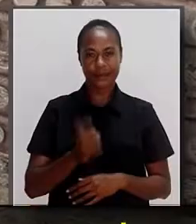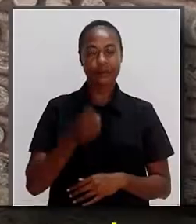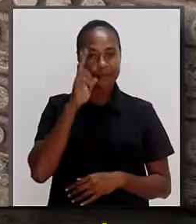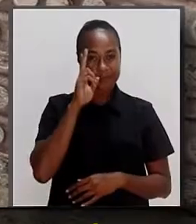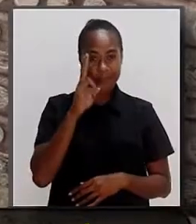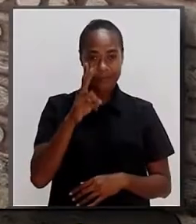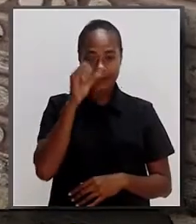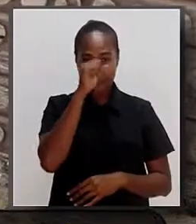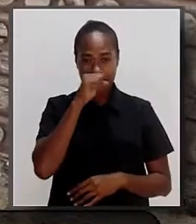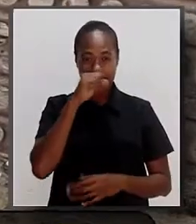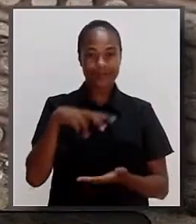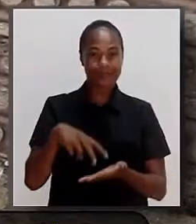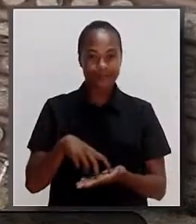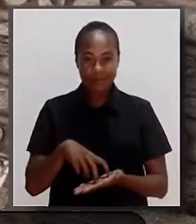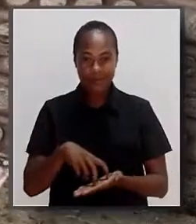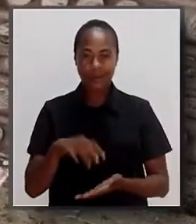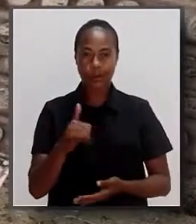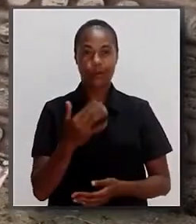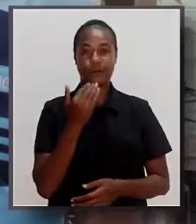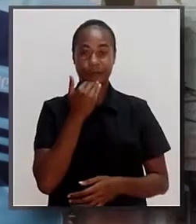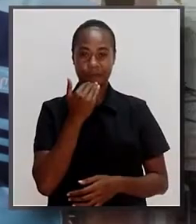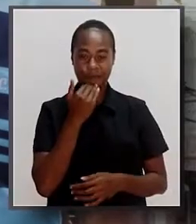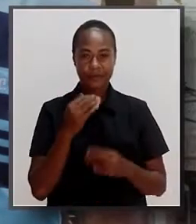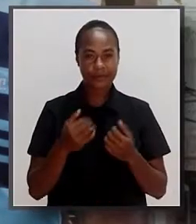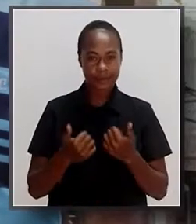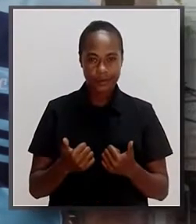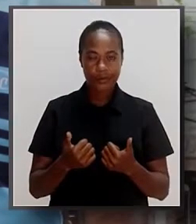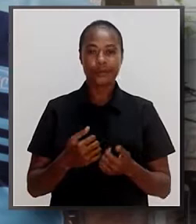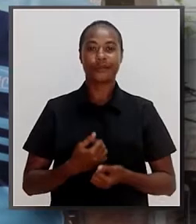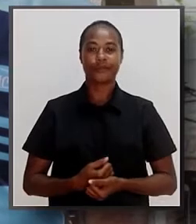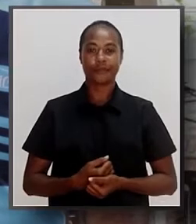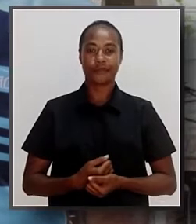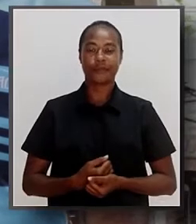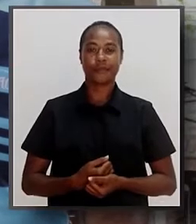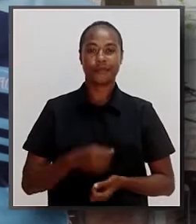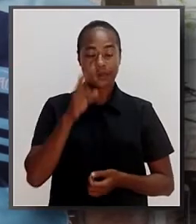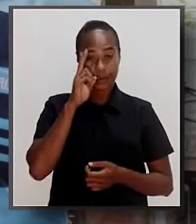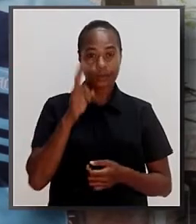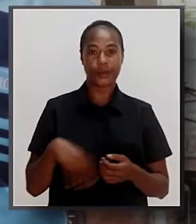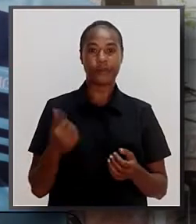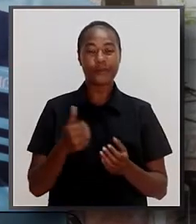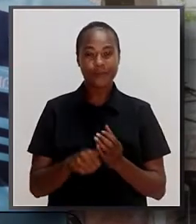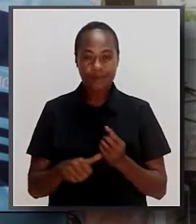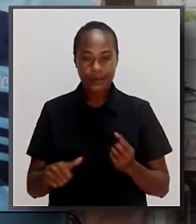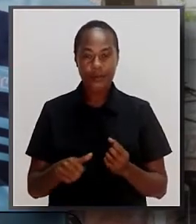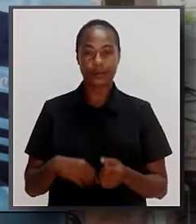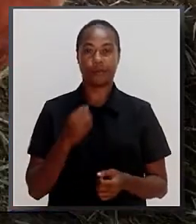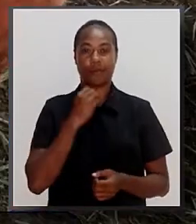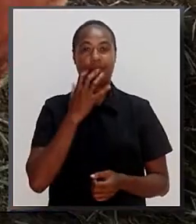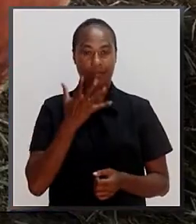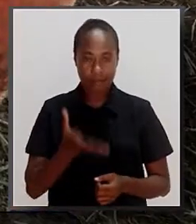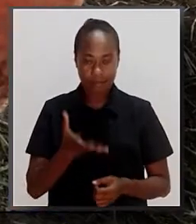When you recognize your pig is weak, loses appetite, has difficulty standing, experiences